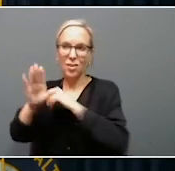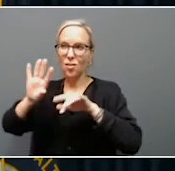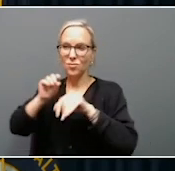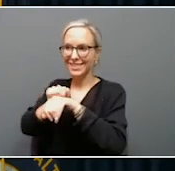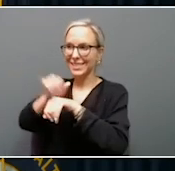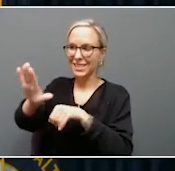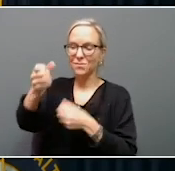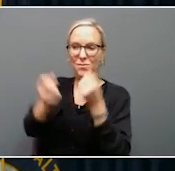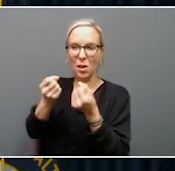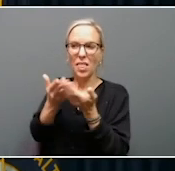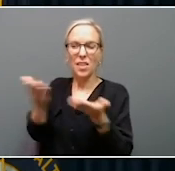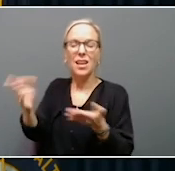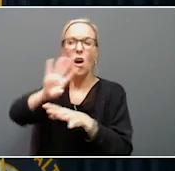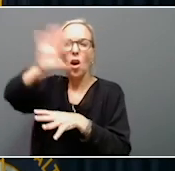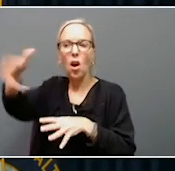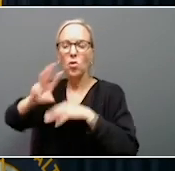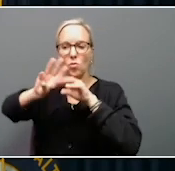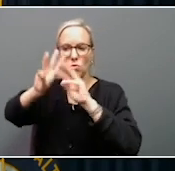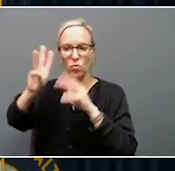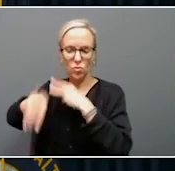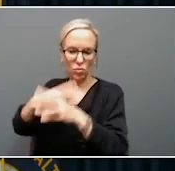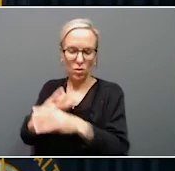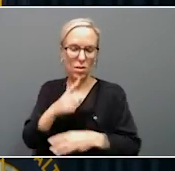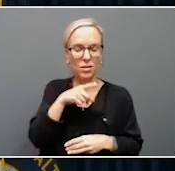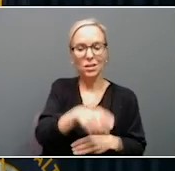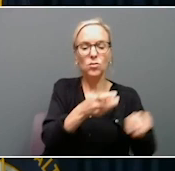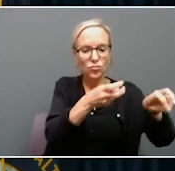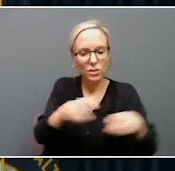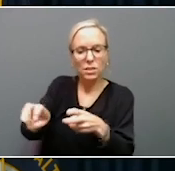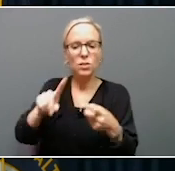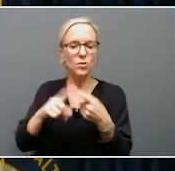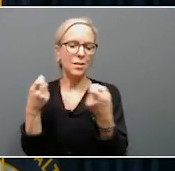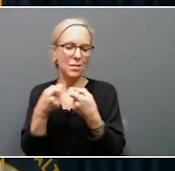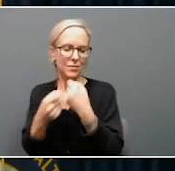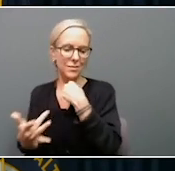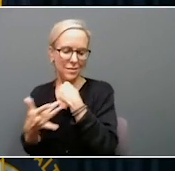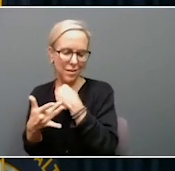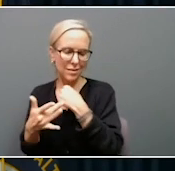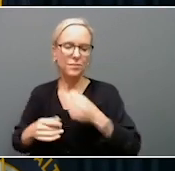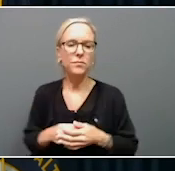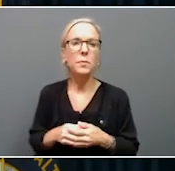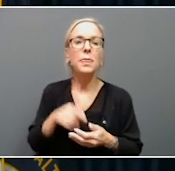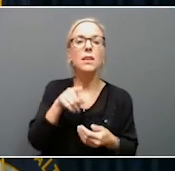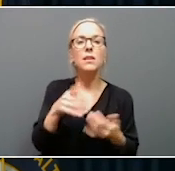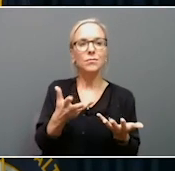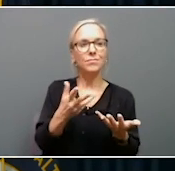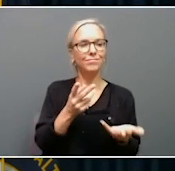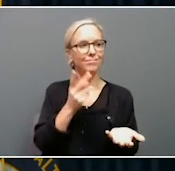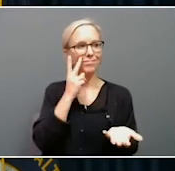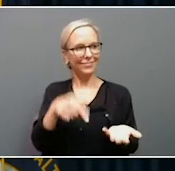automotive industry is in the midst of an exciting transition to electrification technology. As it's clear from this announcement,